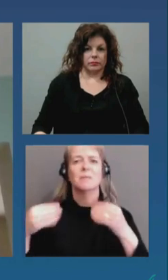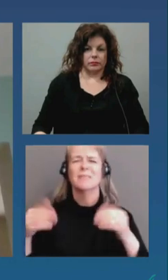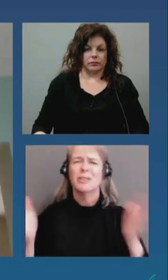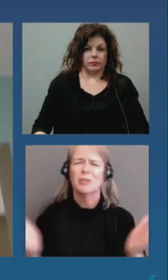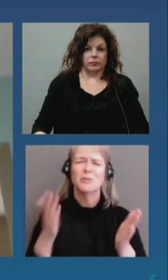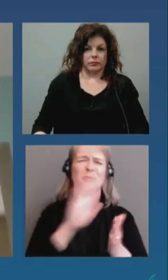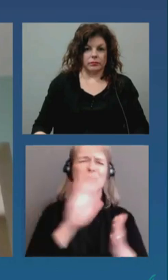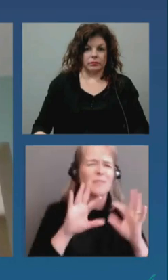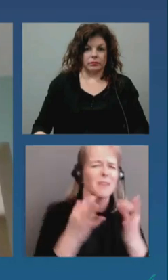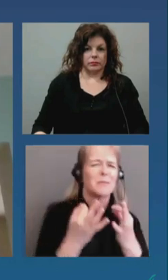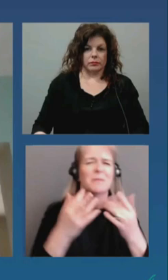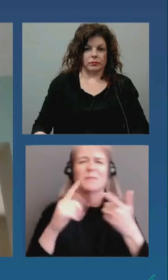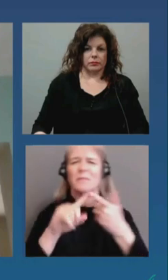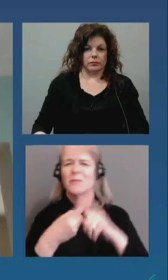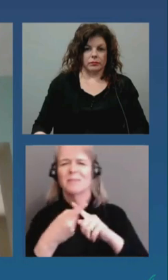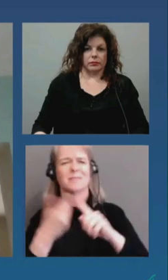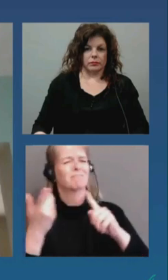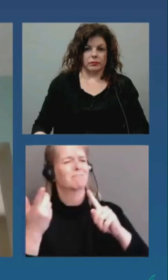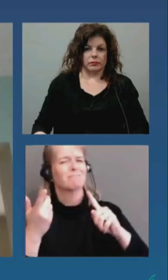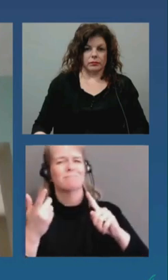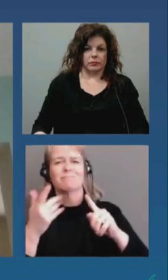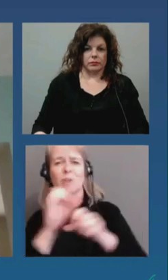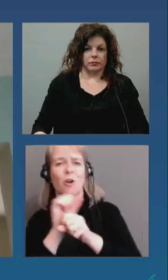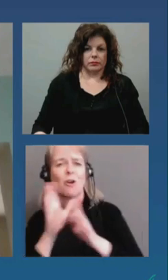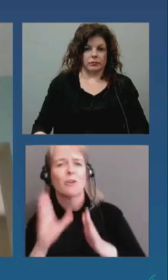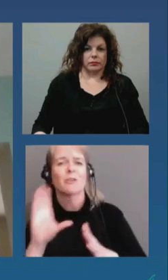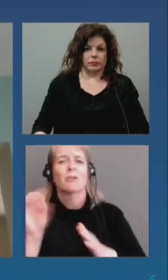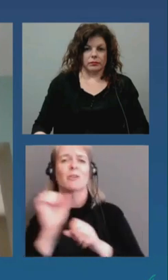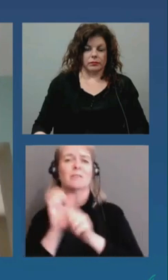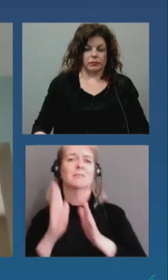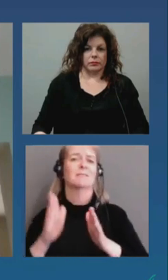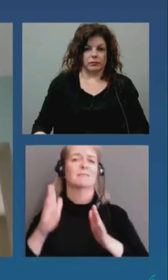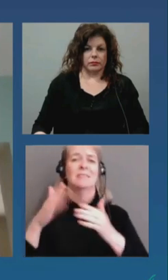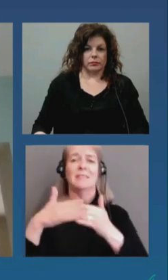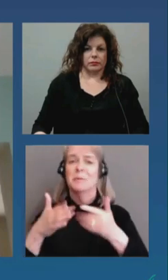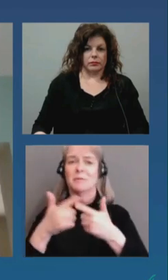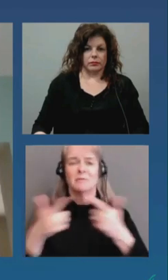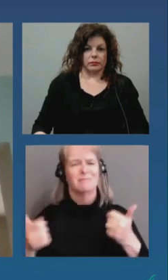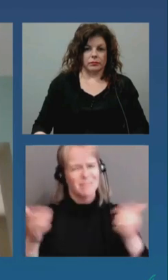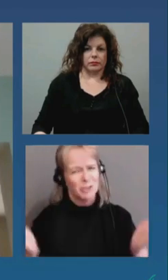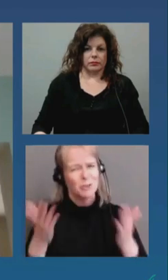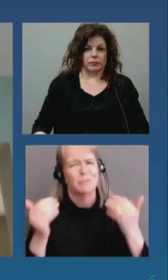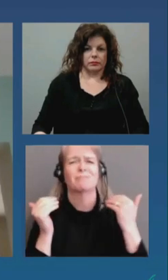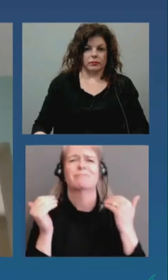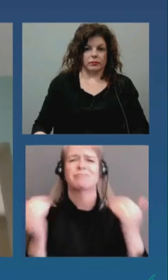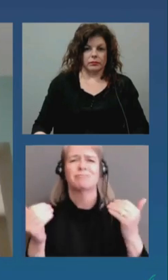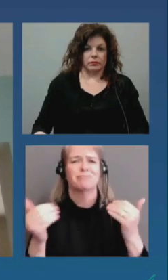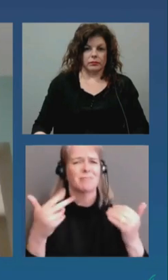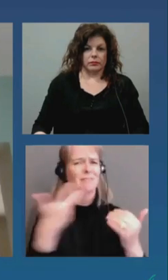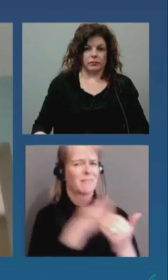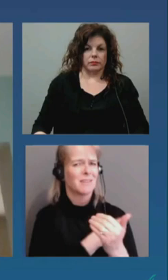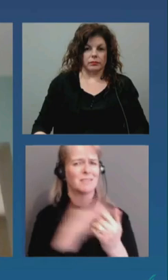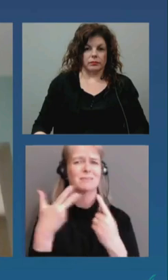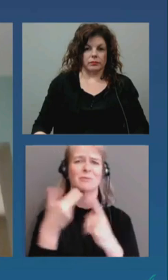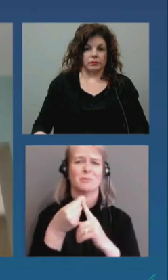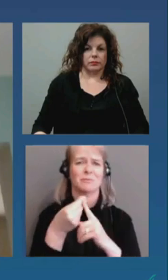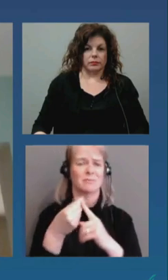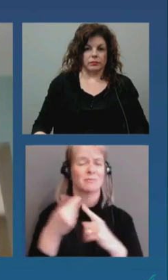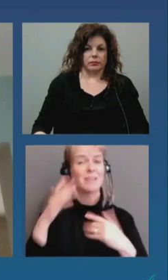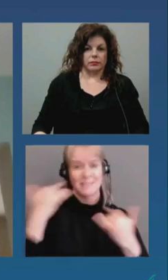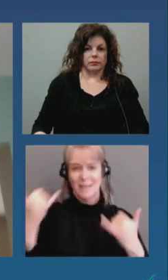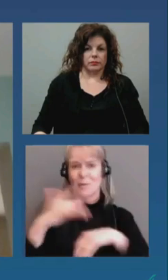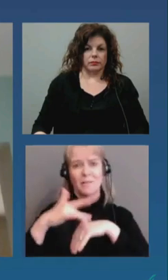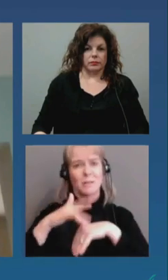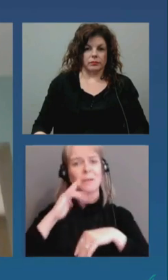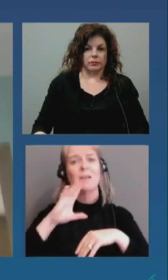everyone you know to please get a vaccine when they become eligible. So you've heard me say many times in the past few weeks, I got my vaccine last